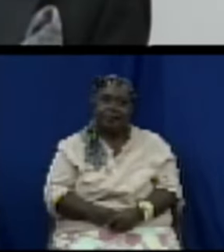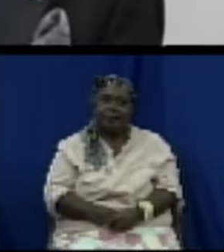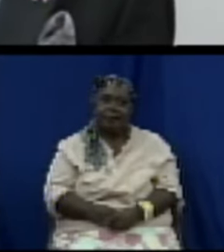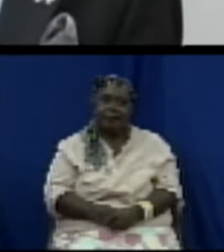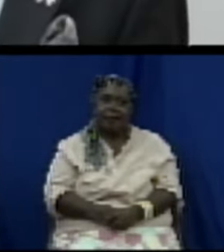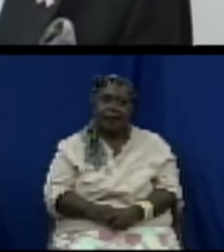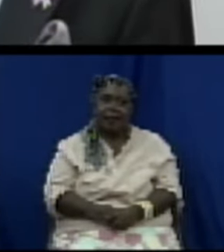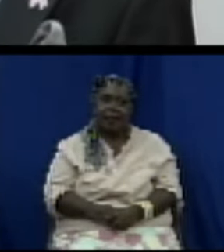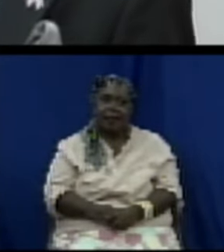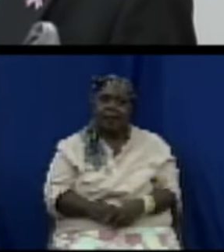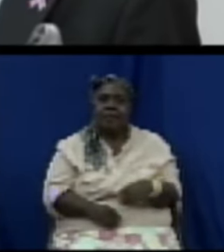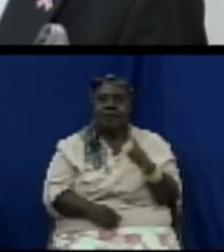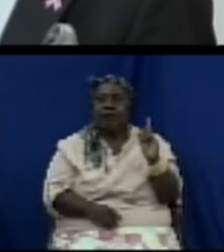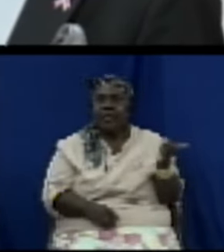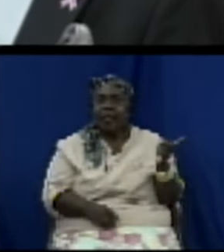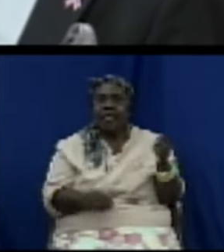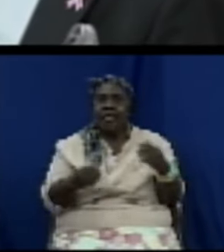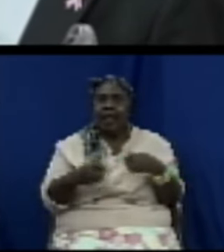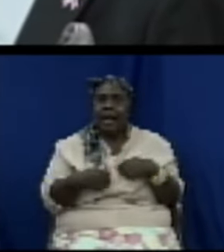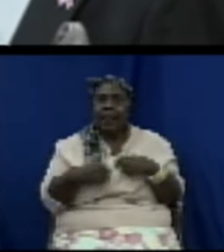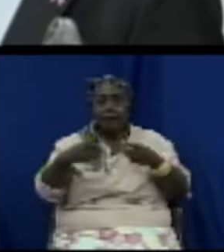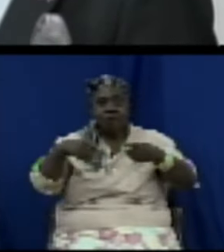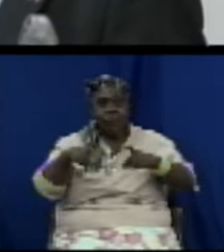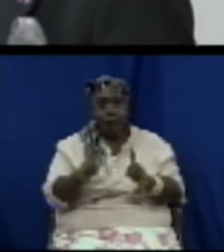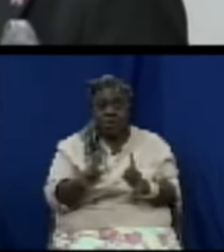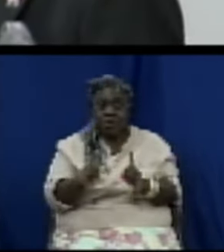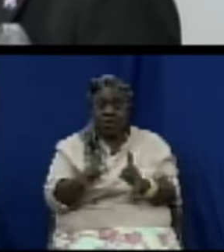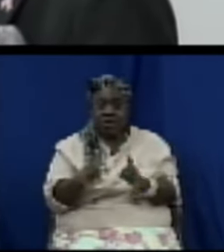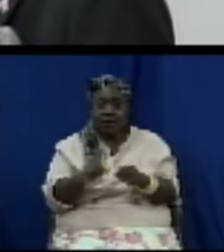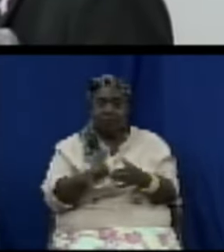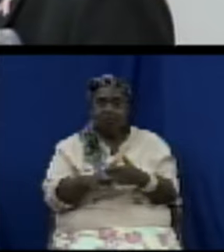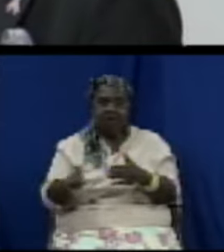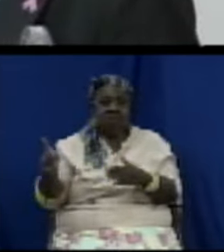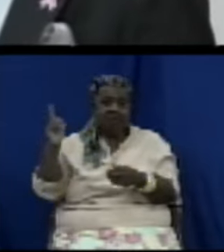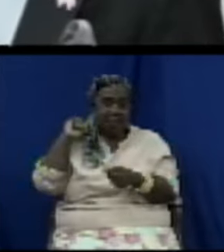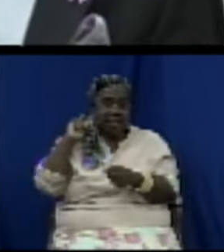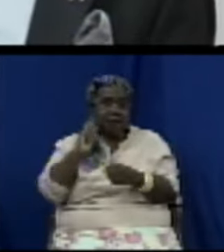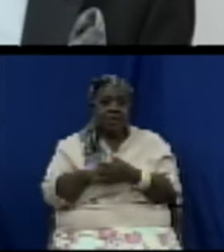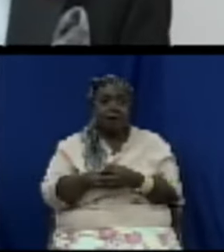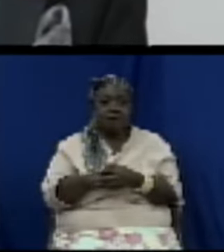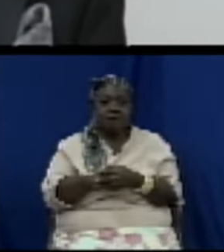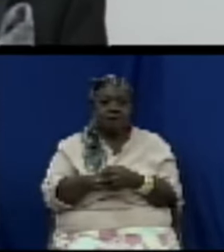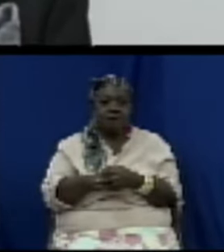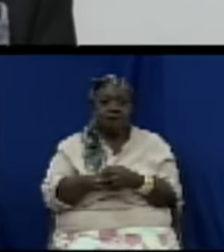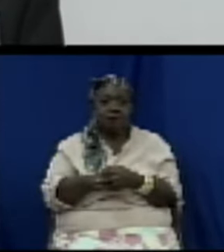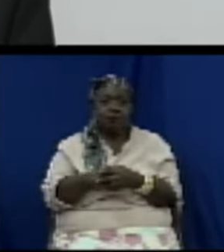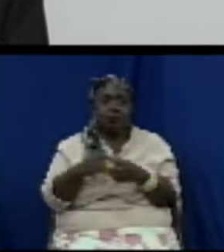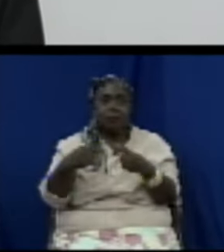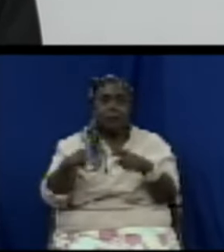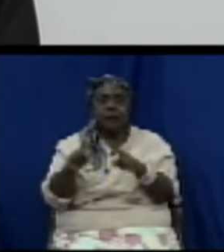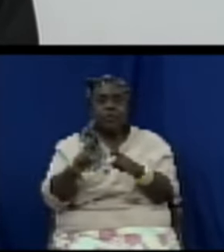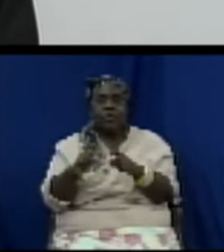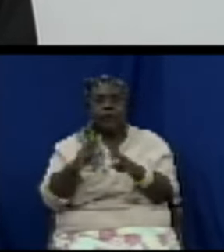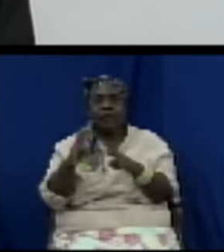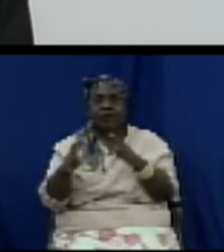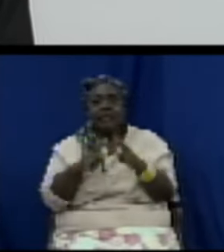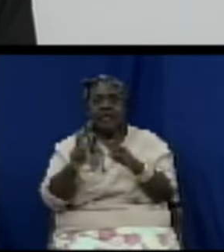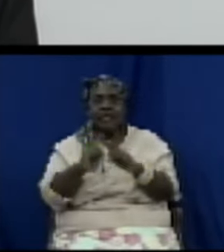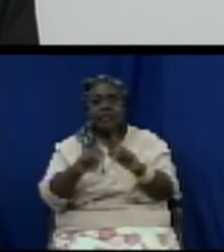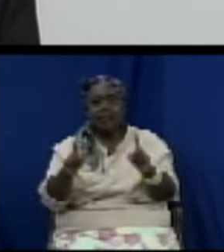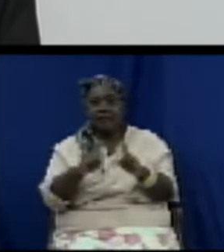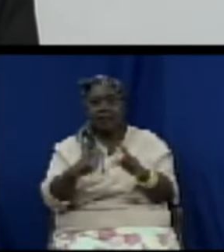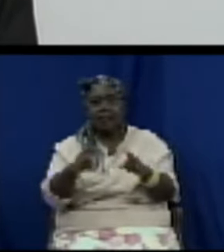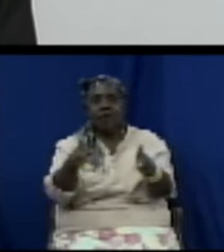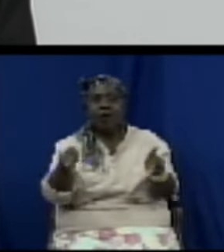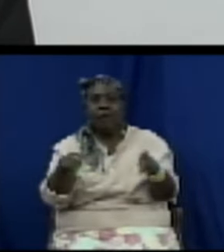I had the opportunity last week in the Bahamas at a bilateral with